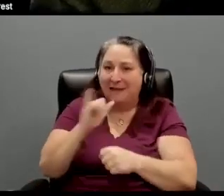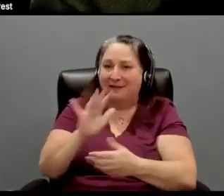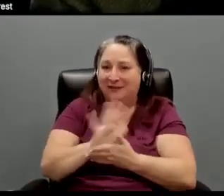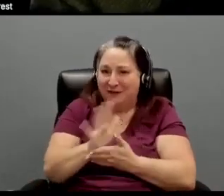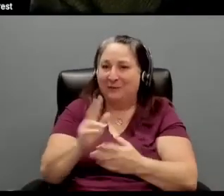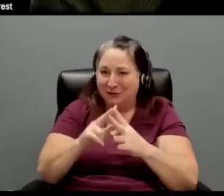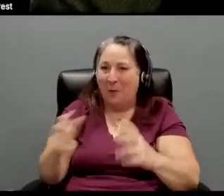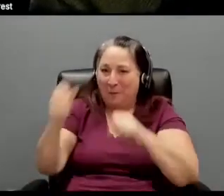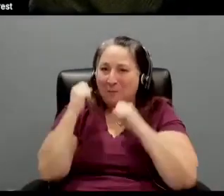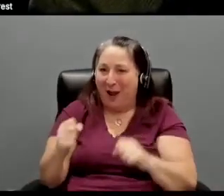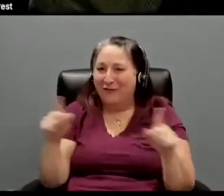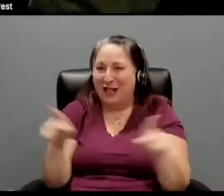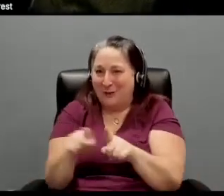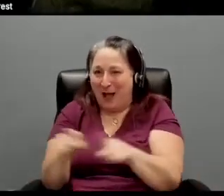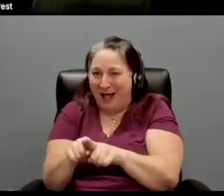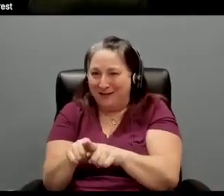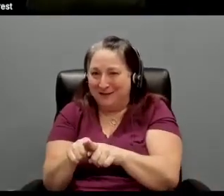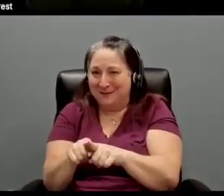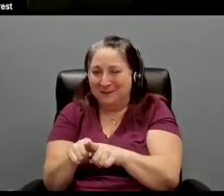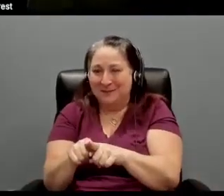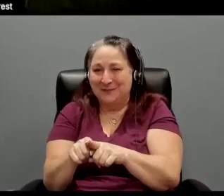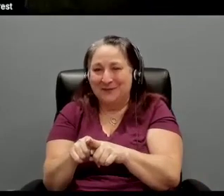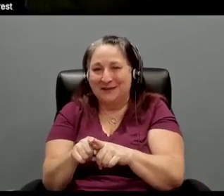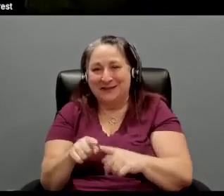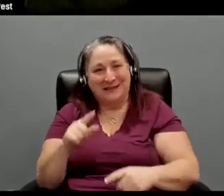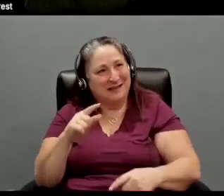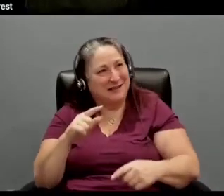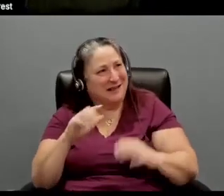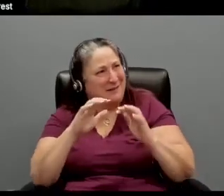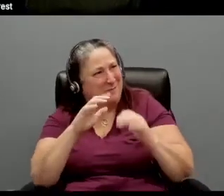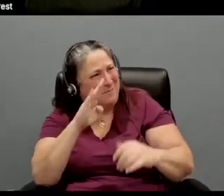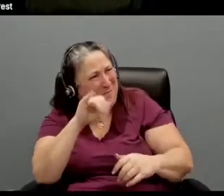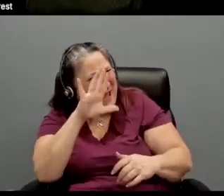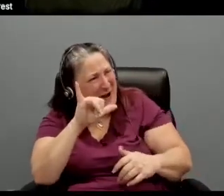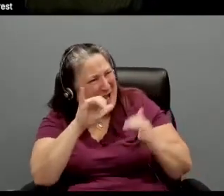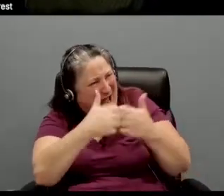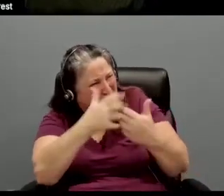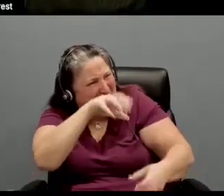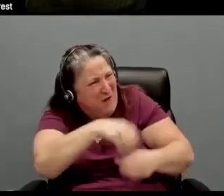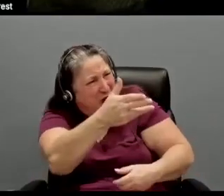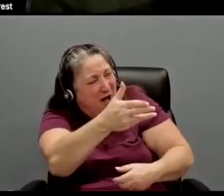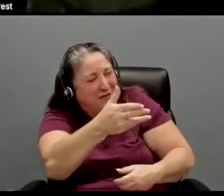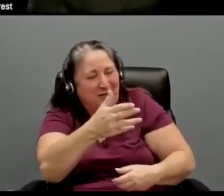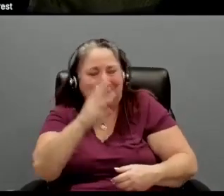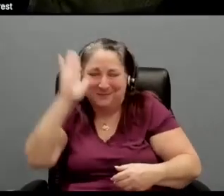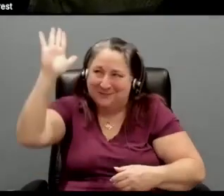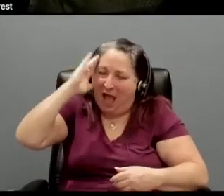as well. I want to know though, Barry, how did you get involved? Oh, let me, I'll answer that.